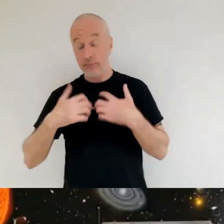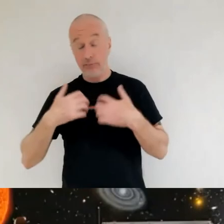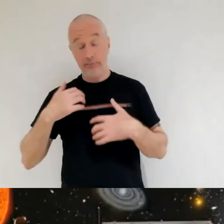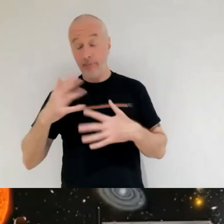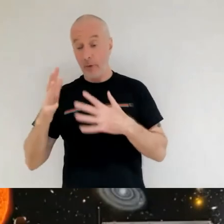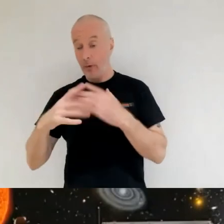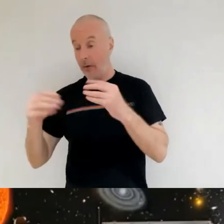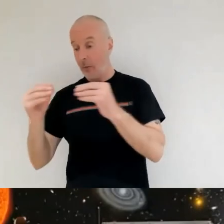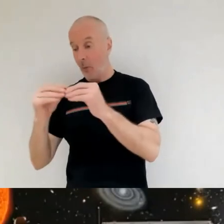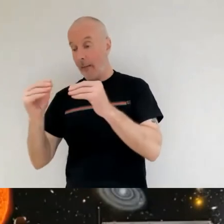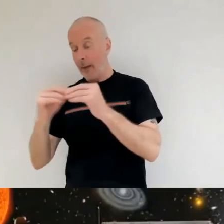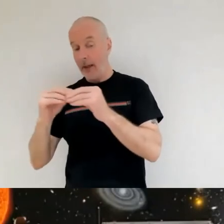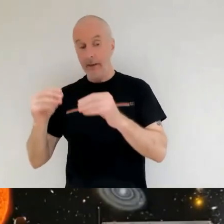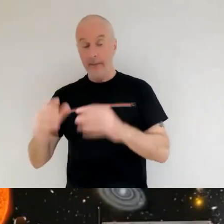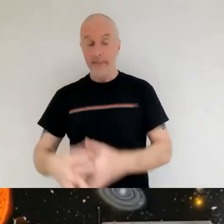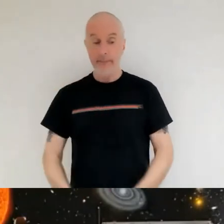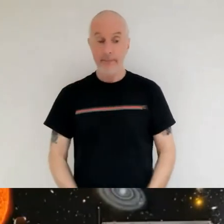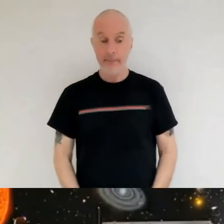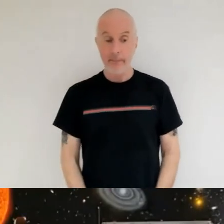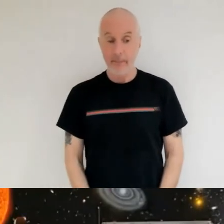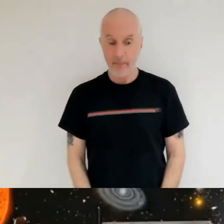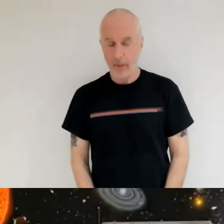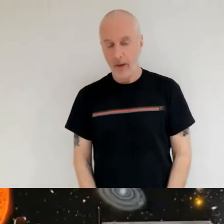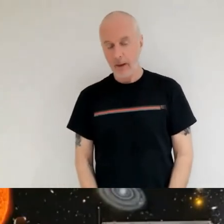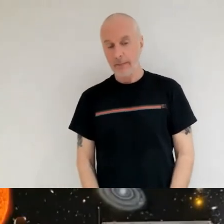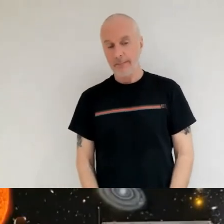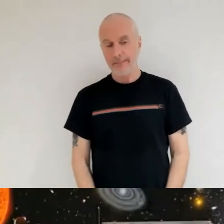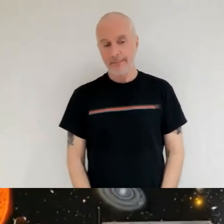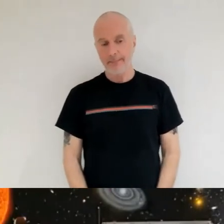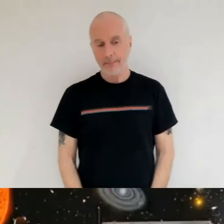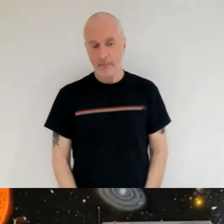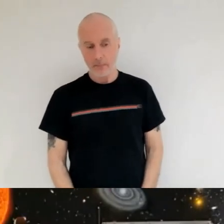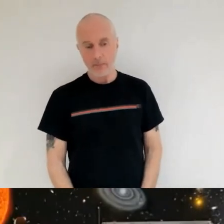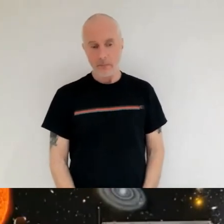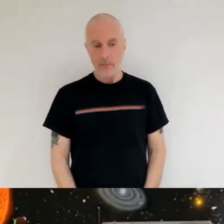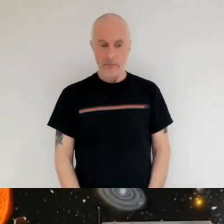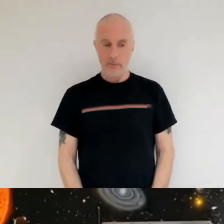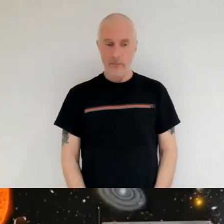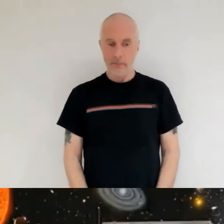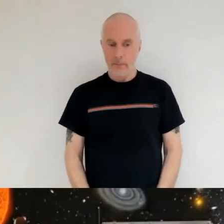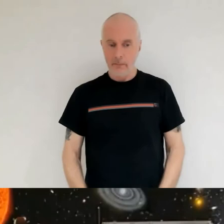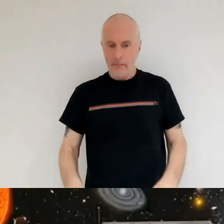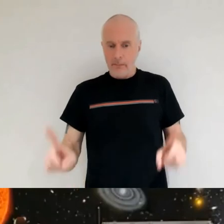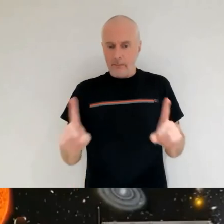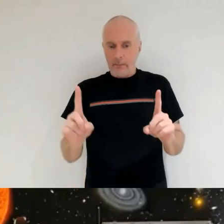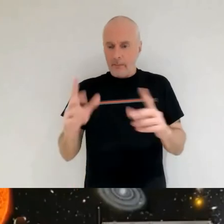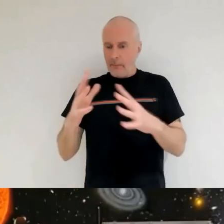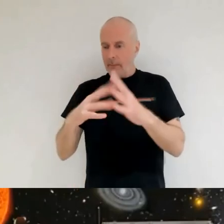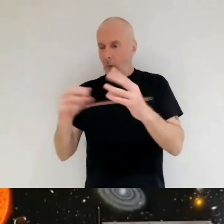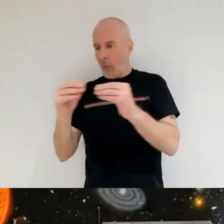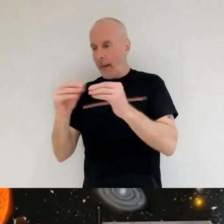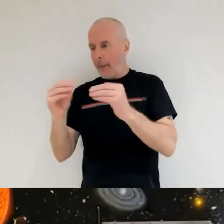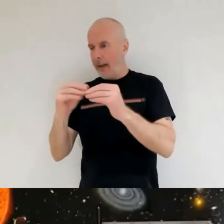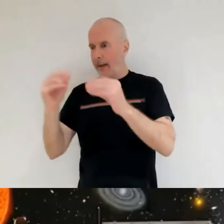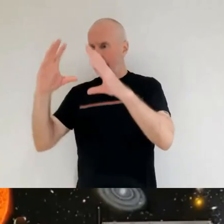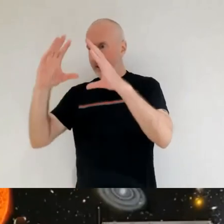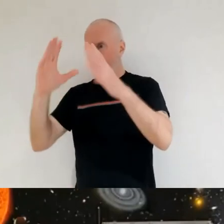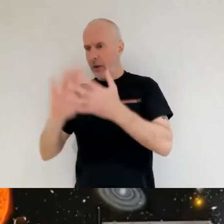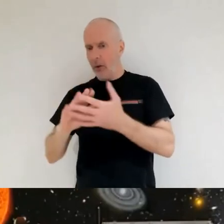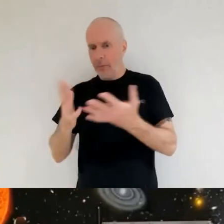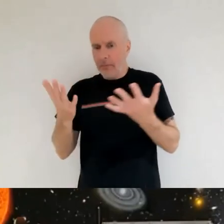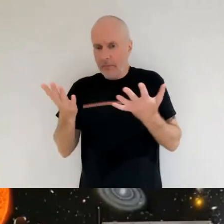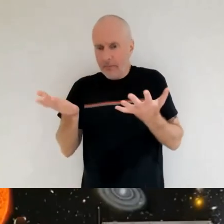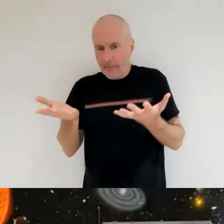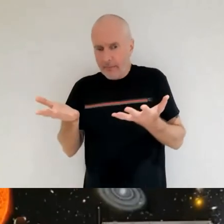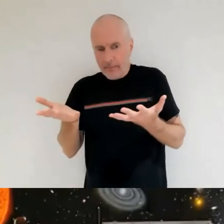together if you don't mind safely and basically they're along the lines of um essentially what is powering the web telescope so both penny and david have